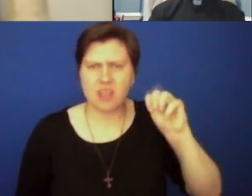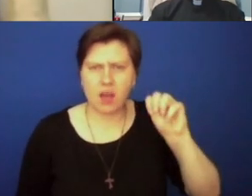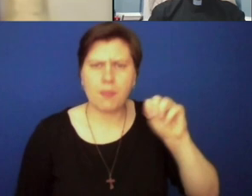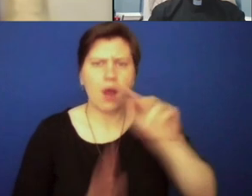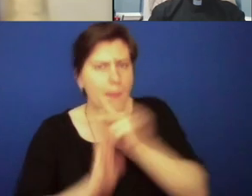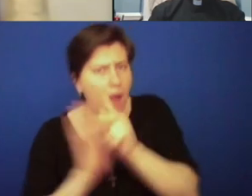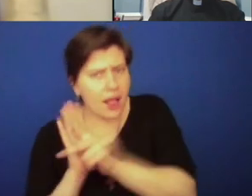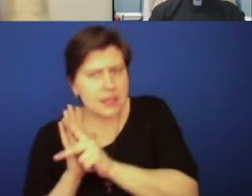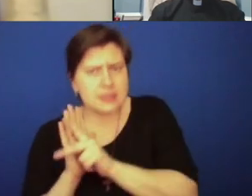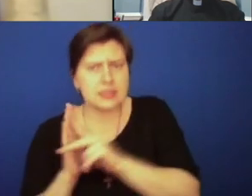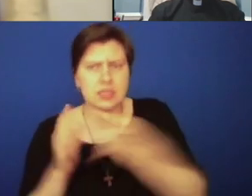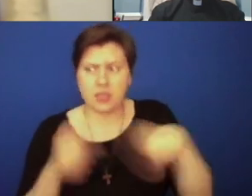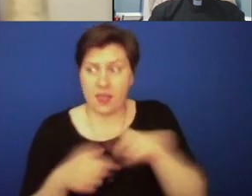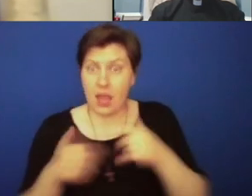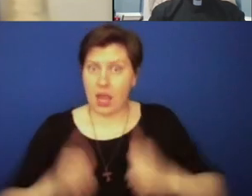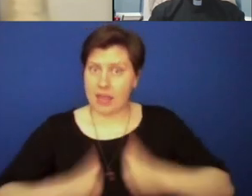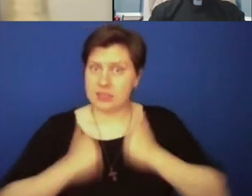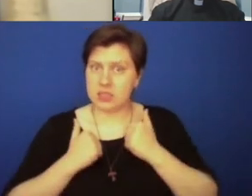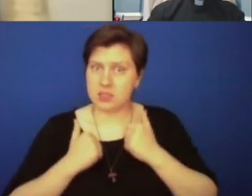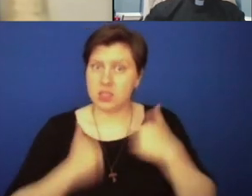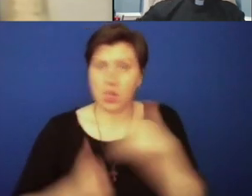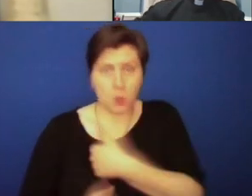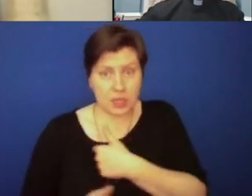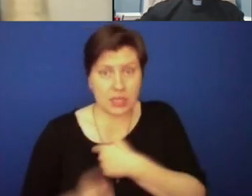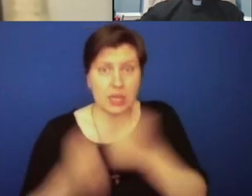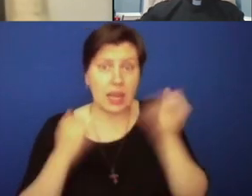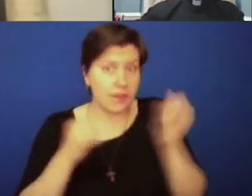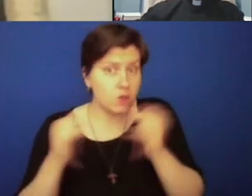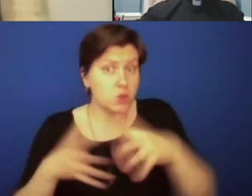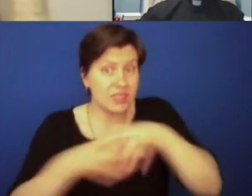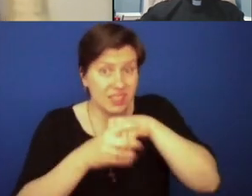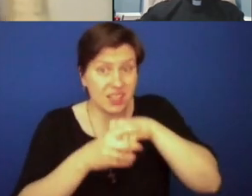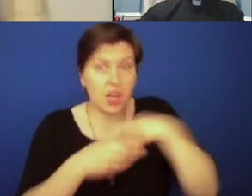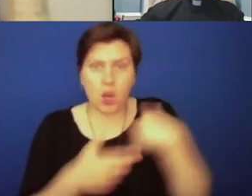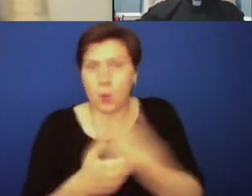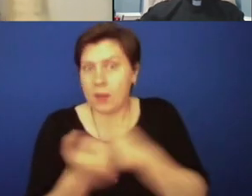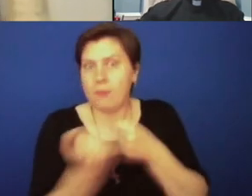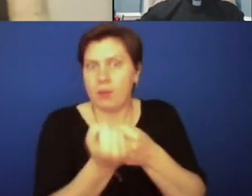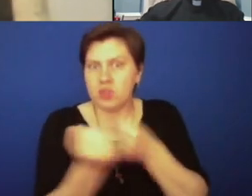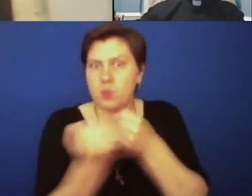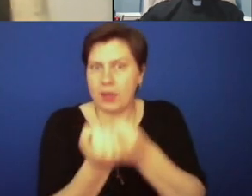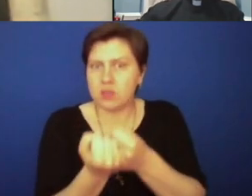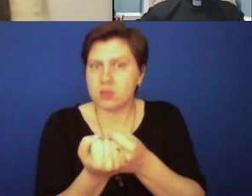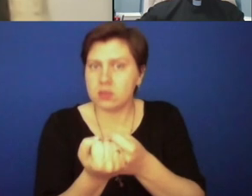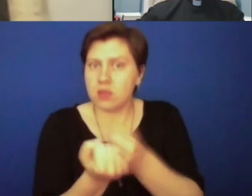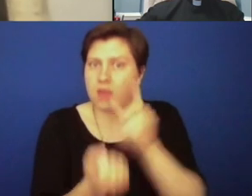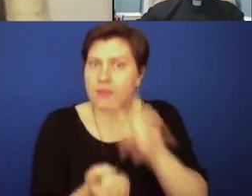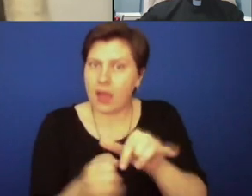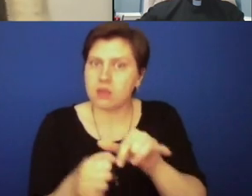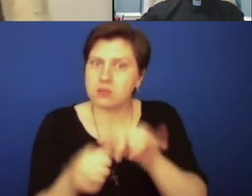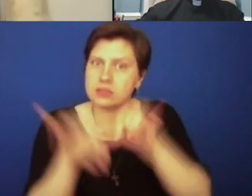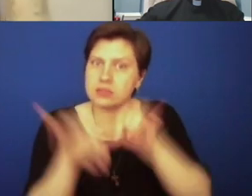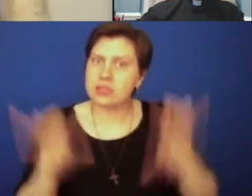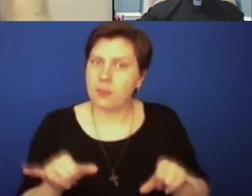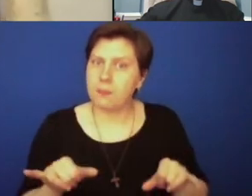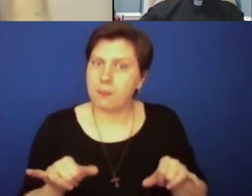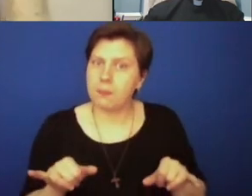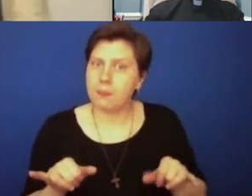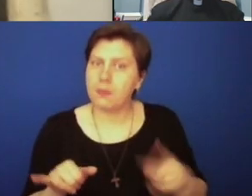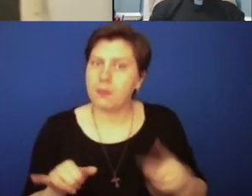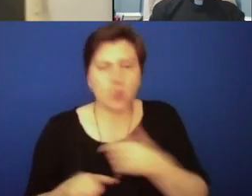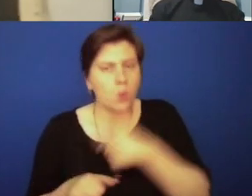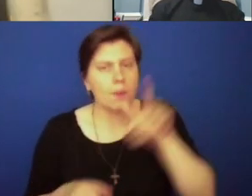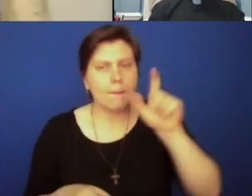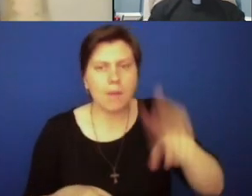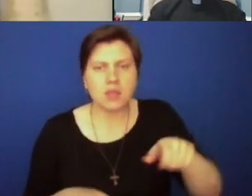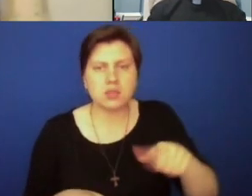racist policies exist. And we, as individuals that work within them, perpetuate those systems of oppression. And so we have to have